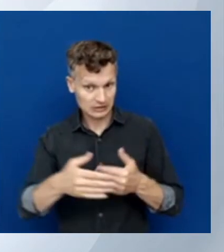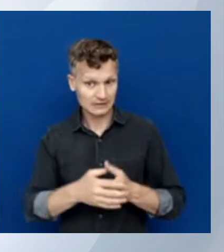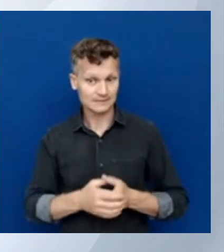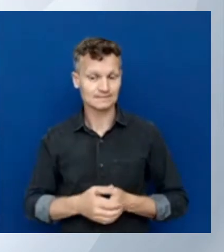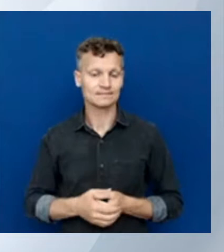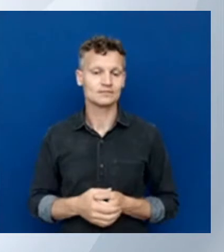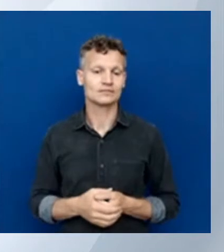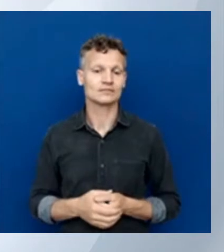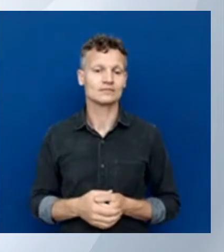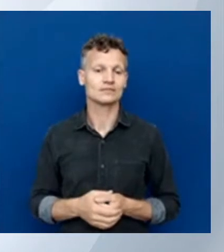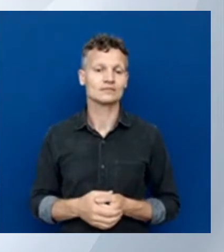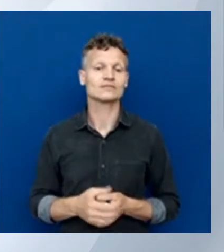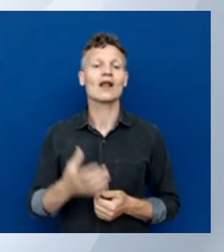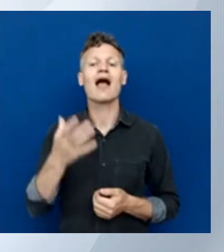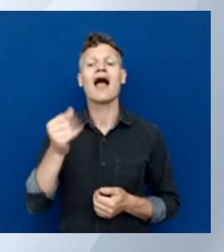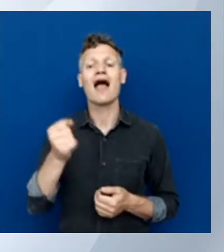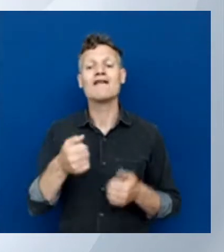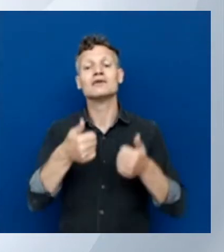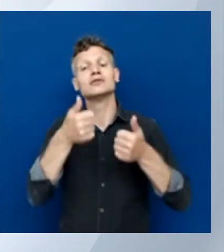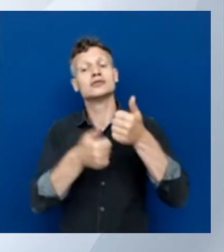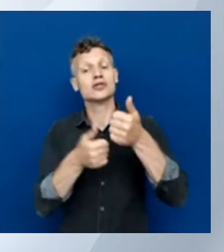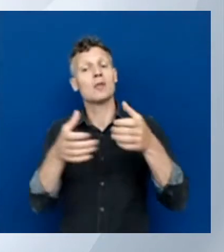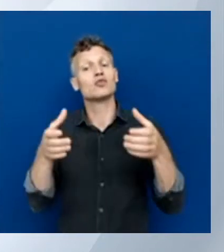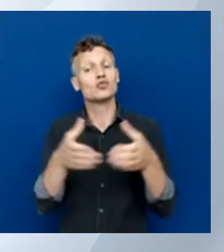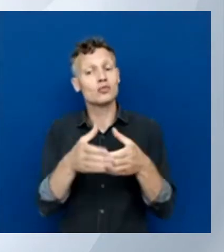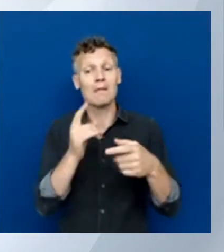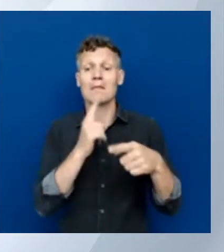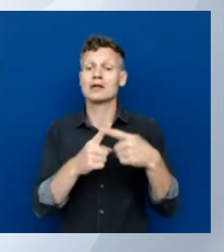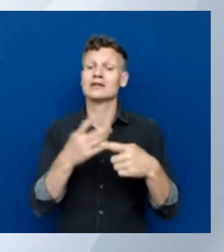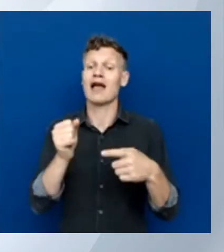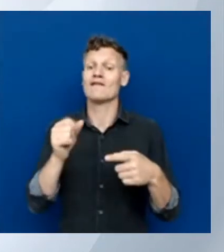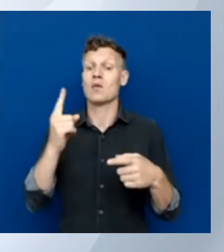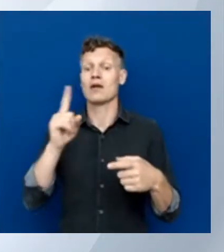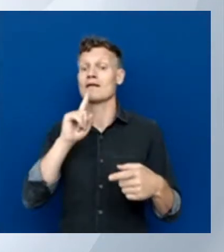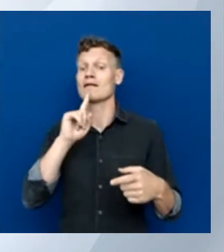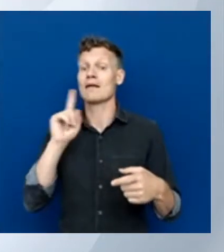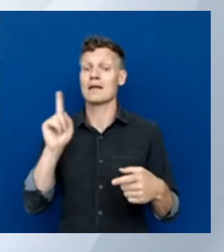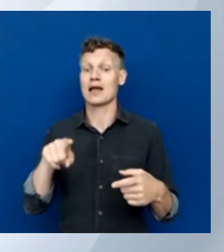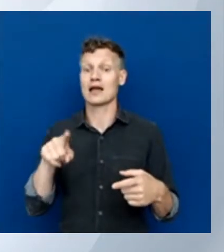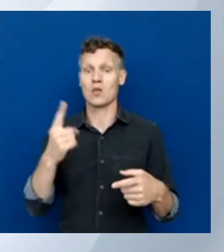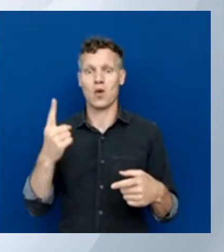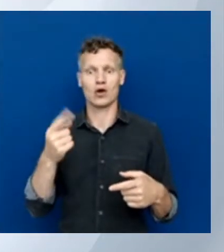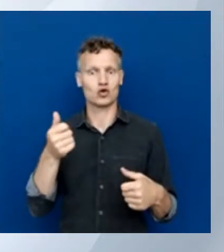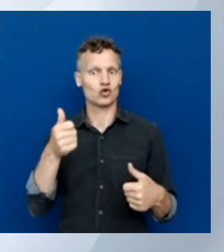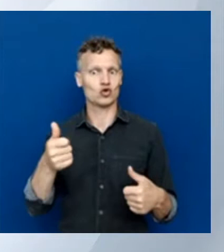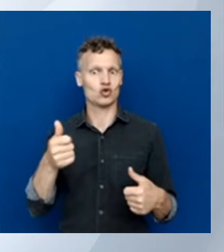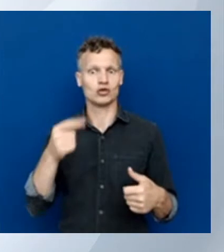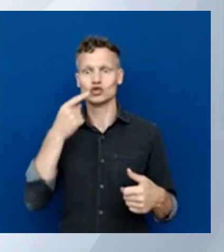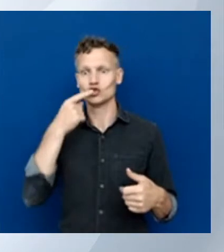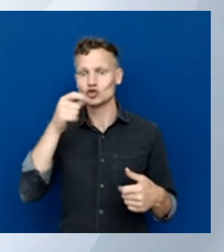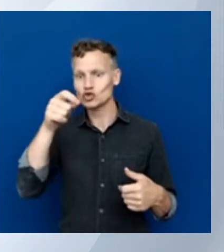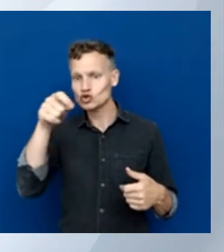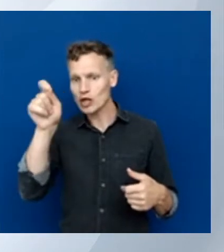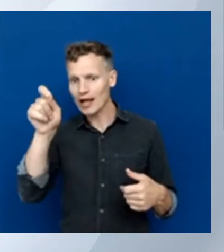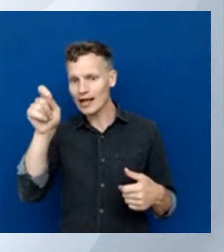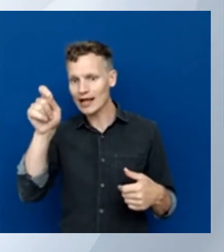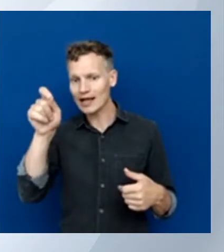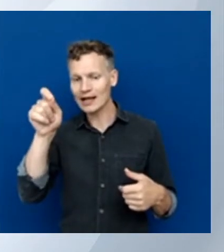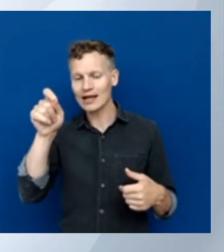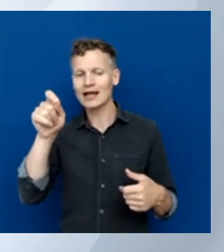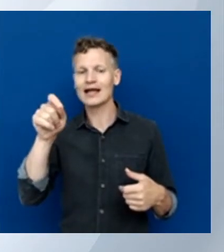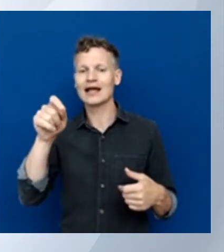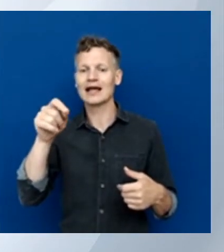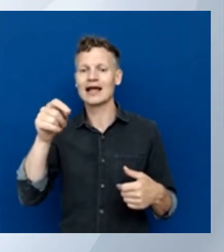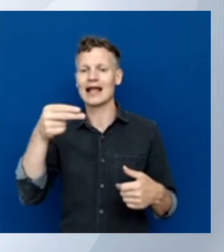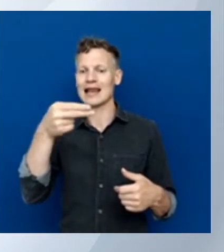available. And I see a pretty cool command here, which is check name. As I said, a storage account has some pretty